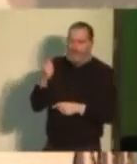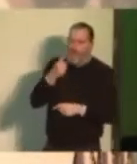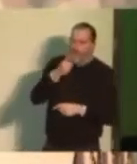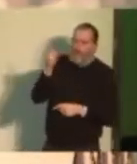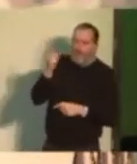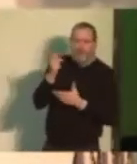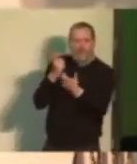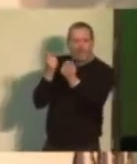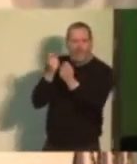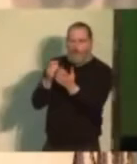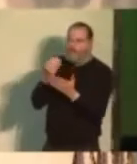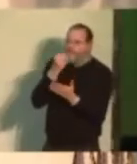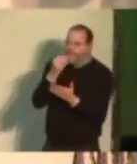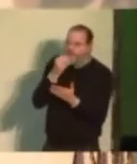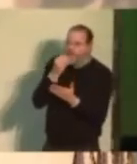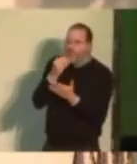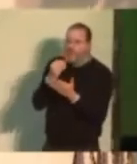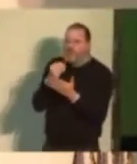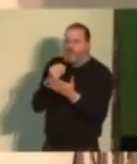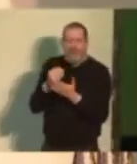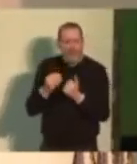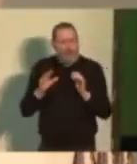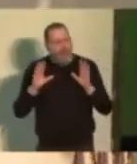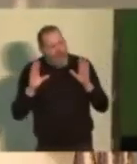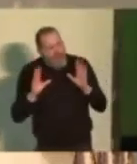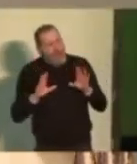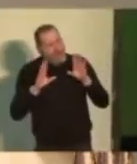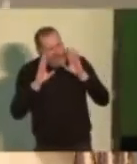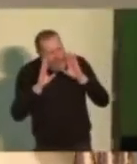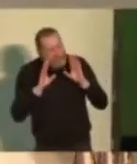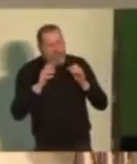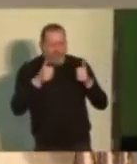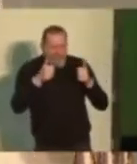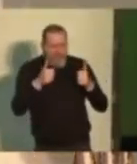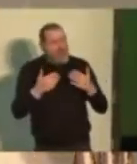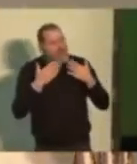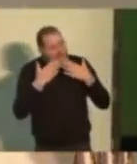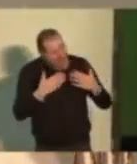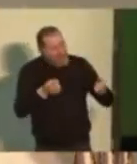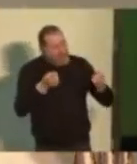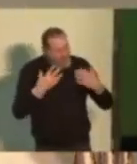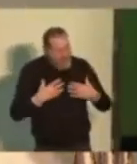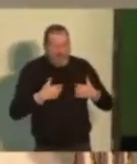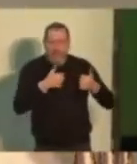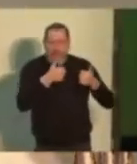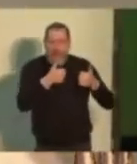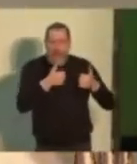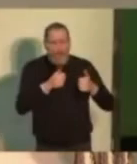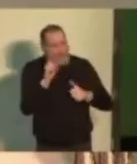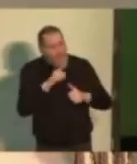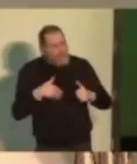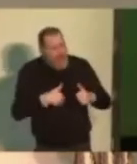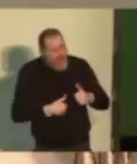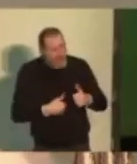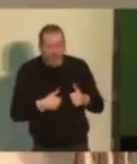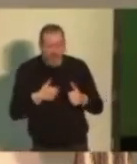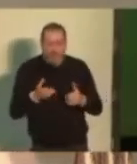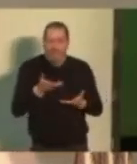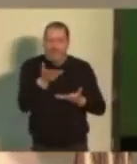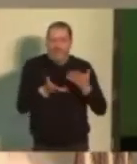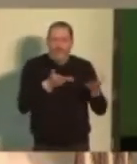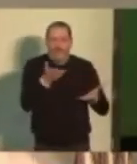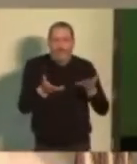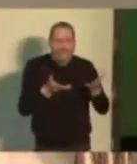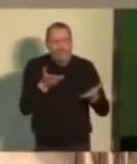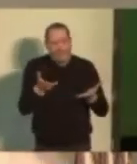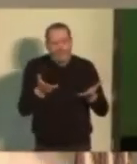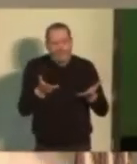are going to be listened to by the people on top and say, oh, thank you for telling us that people are hungry, people can't afford food, people can't